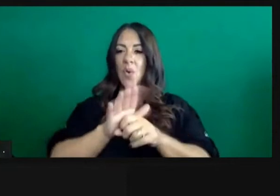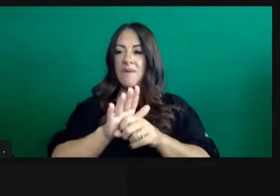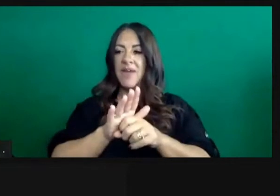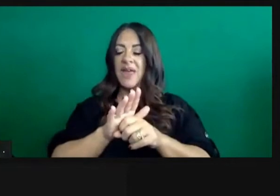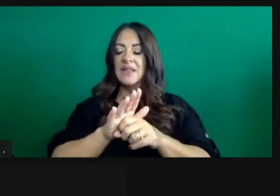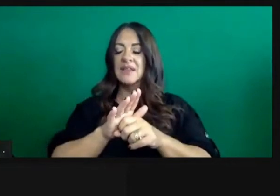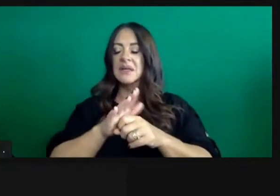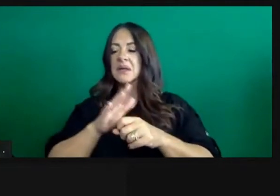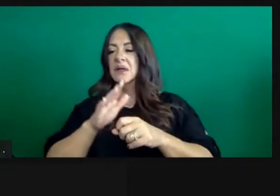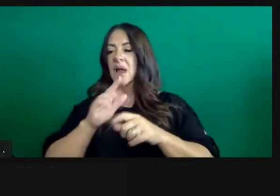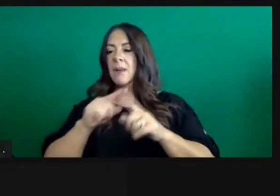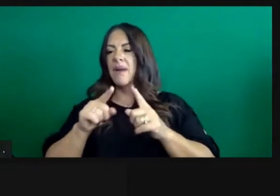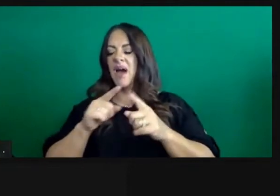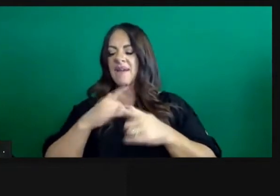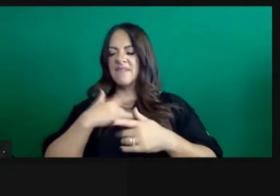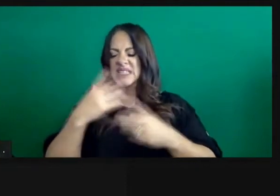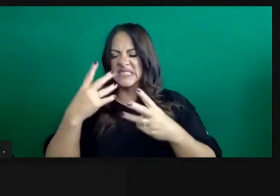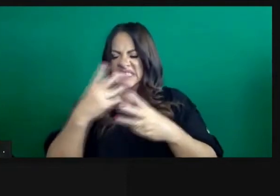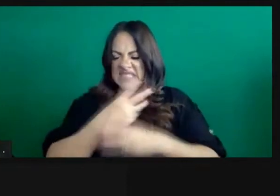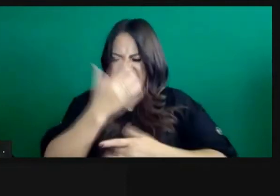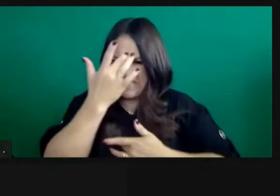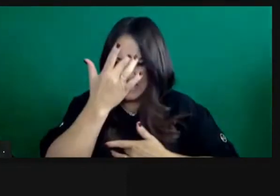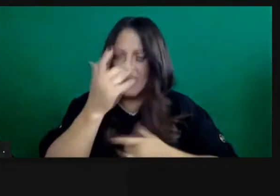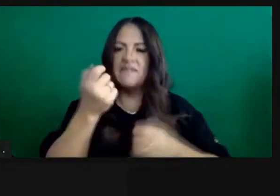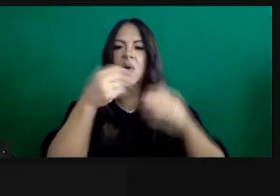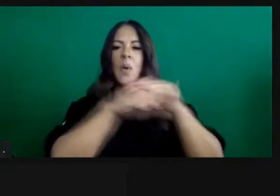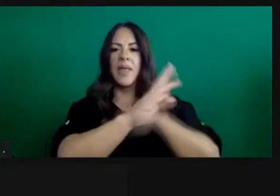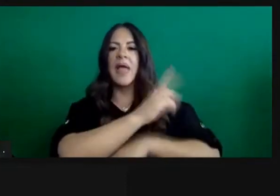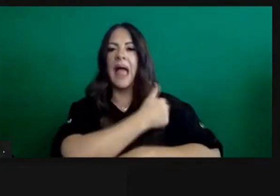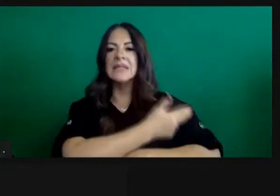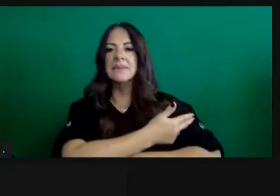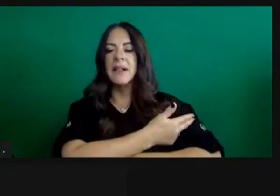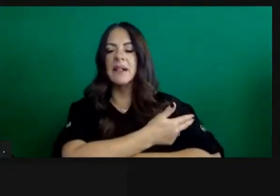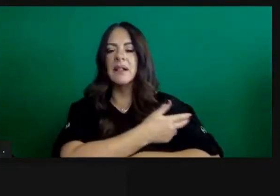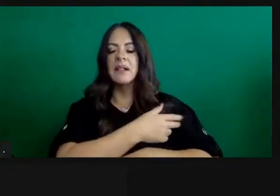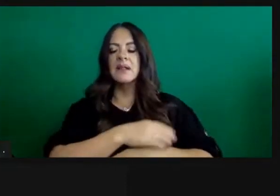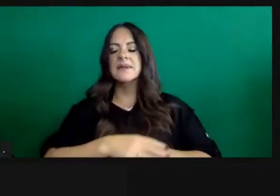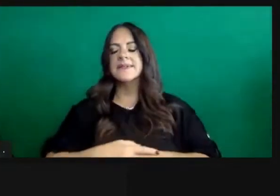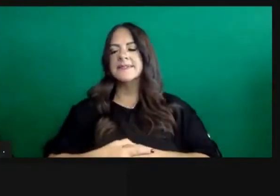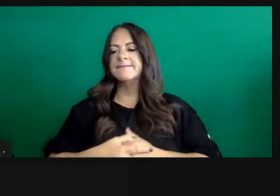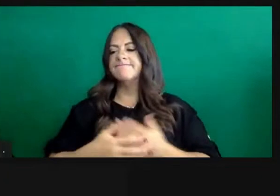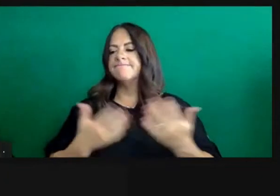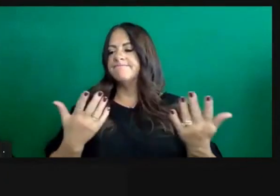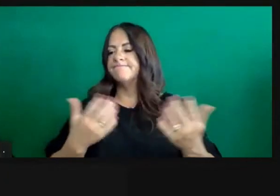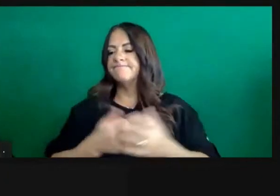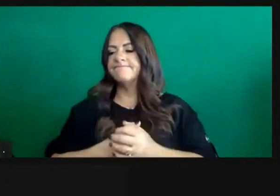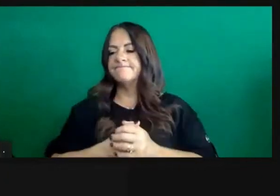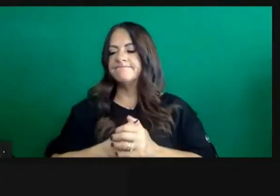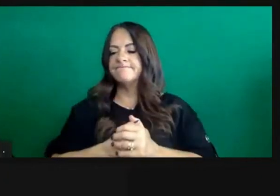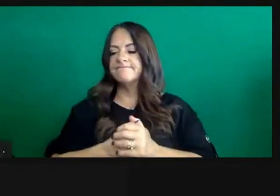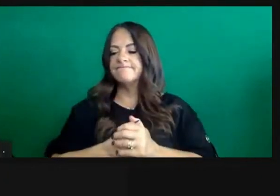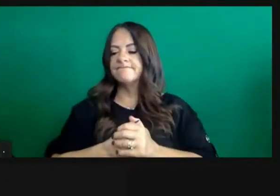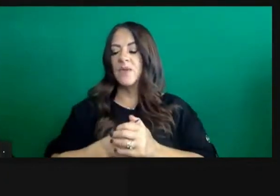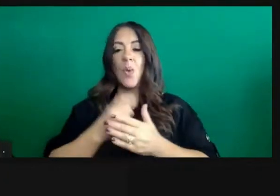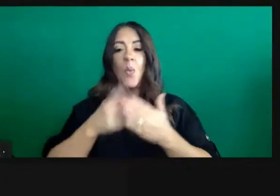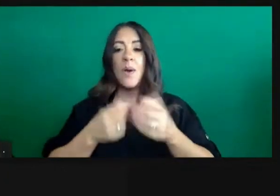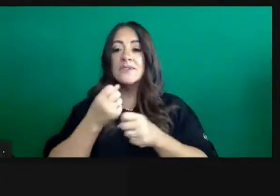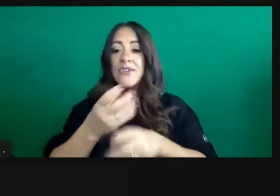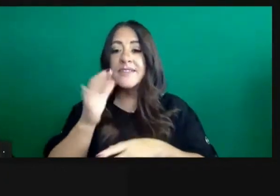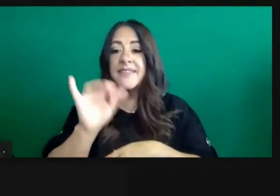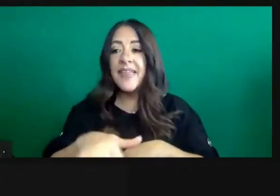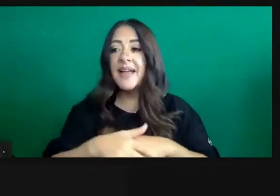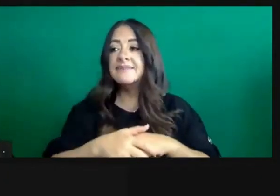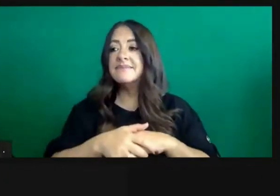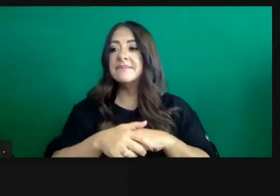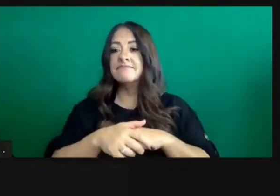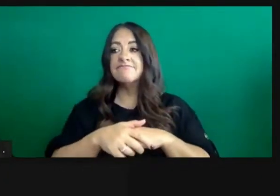hospital level care. And what is the driver? It is what I said earlier, that we can